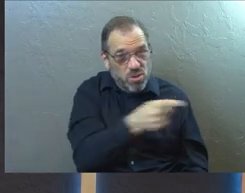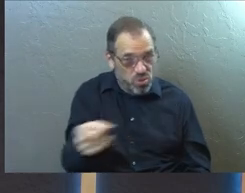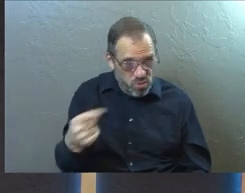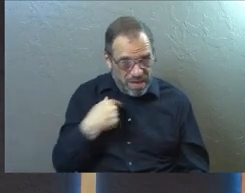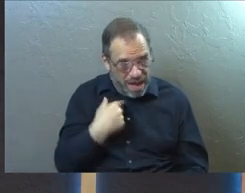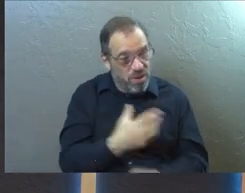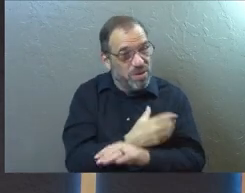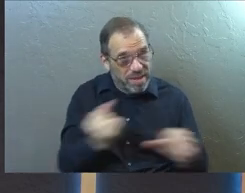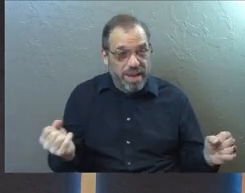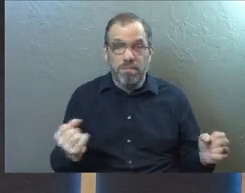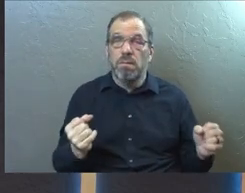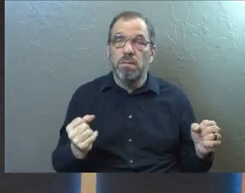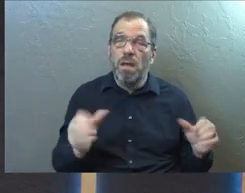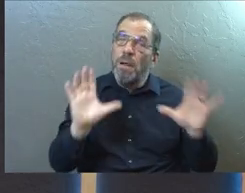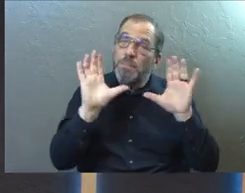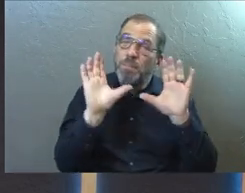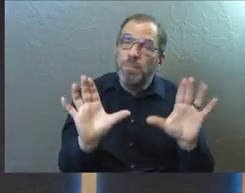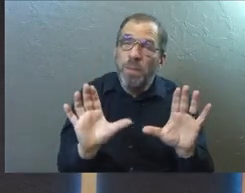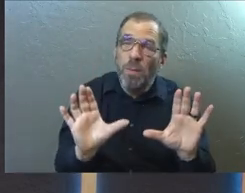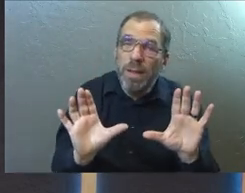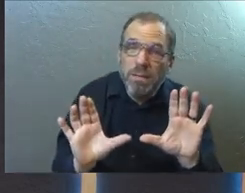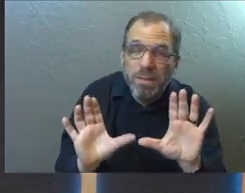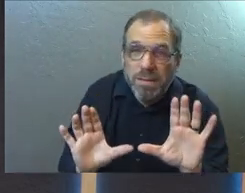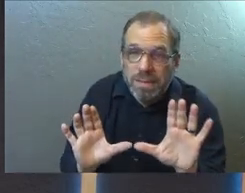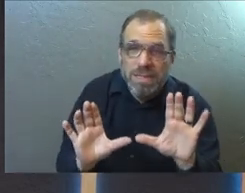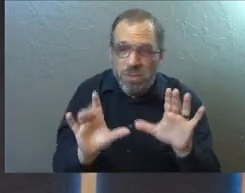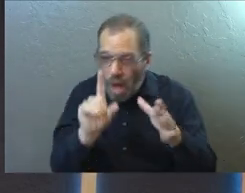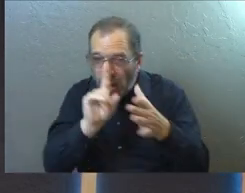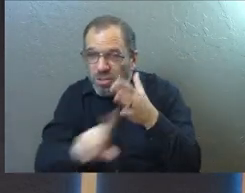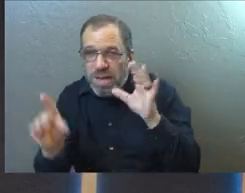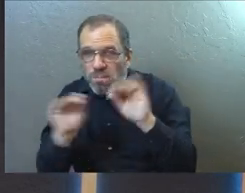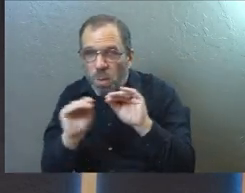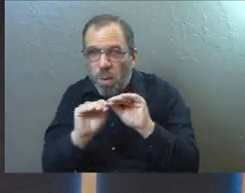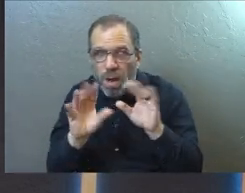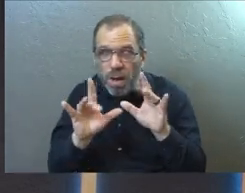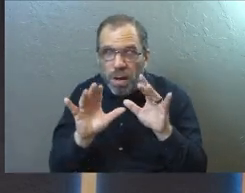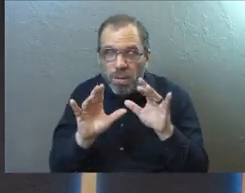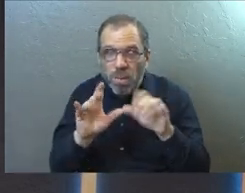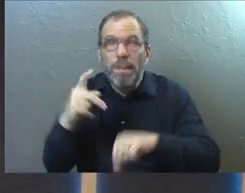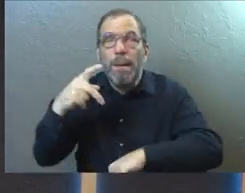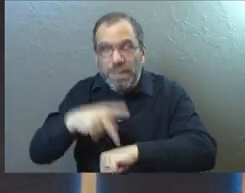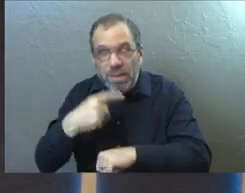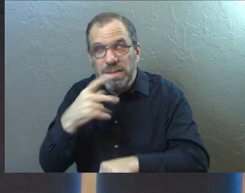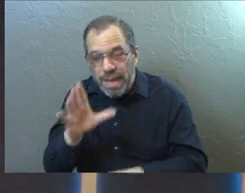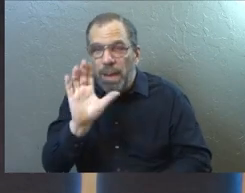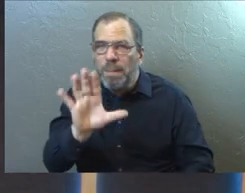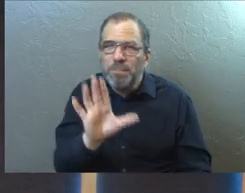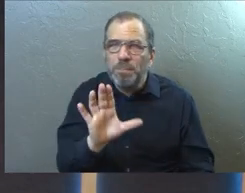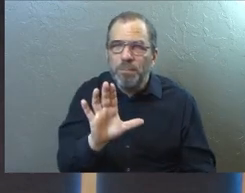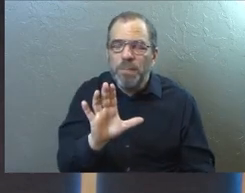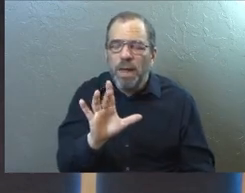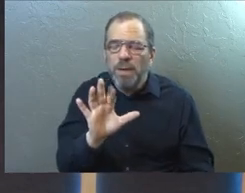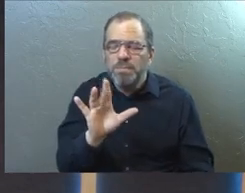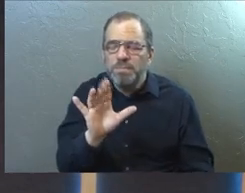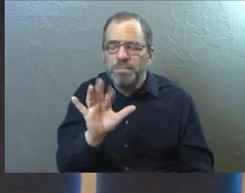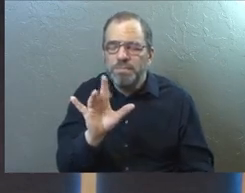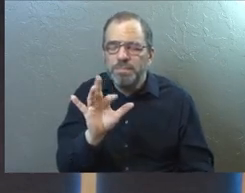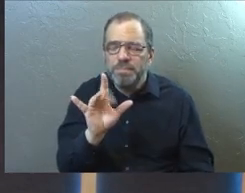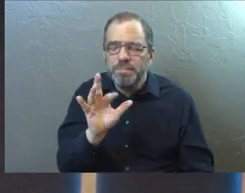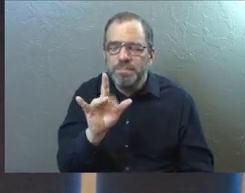saved. And I want us to pause here and we're going to explore more of what G or what I think Peter is getting at. But I want to also